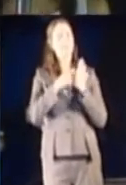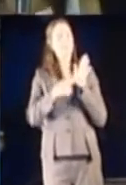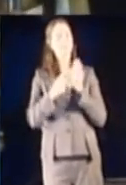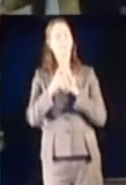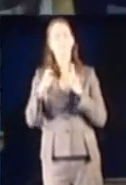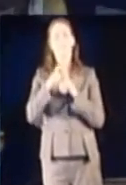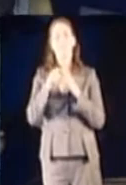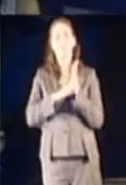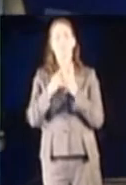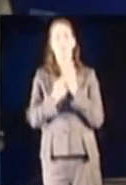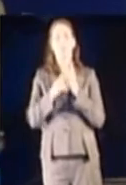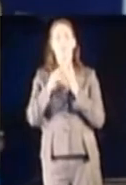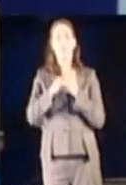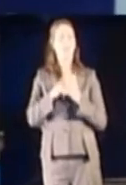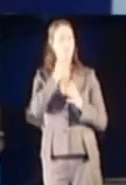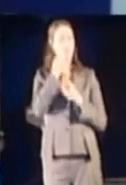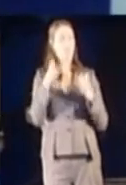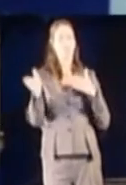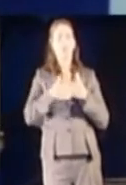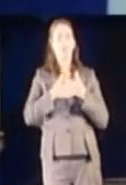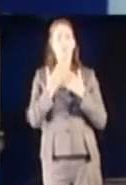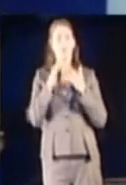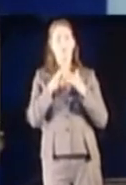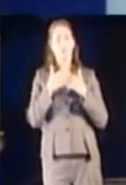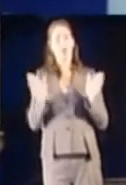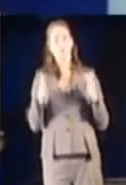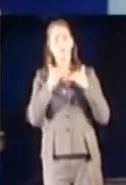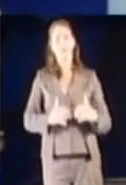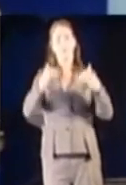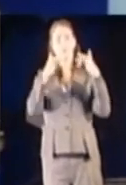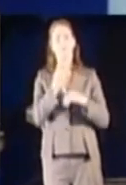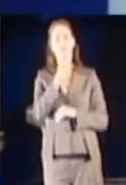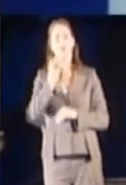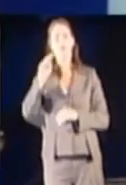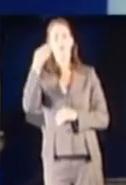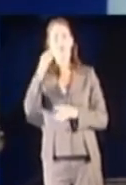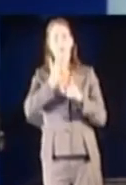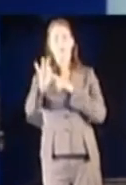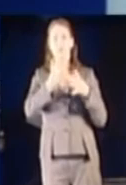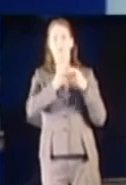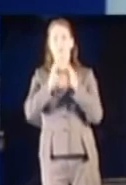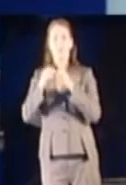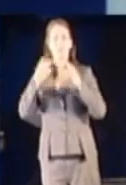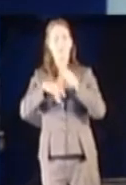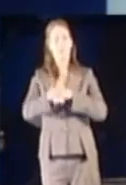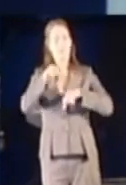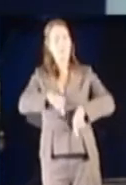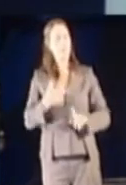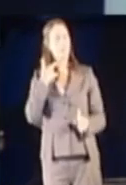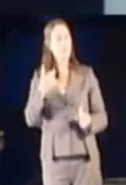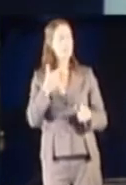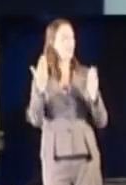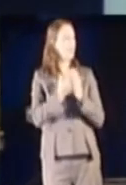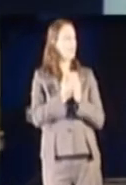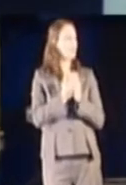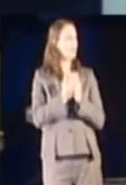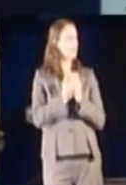and we're going to close this opening ceremony of the 2009 Special Olympics in Leicester with a